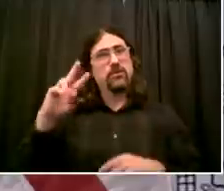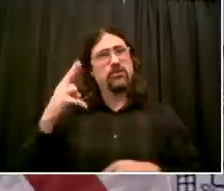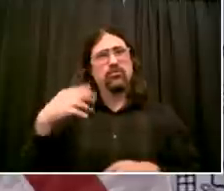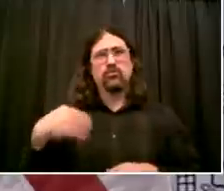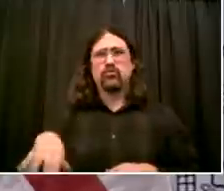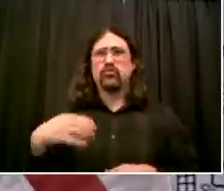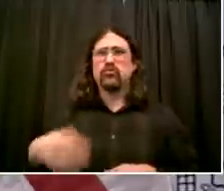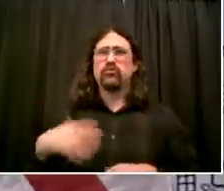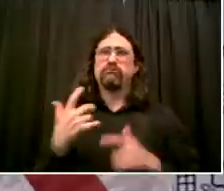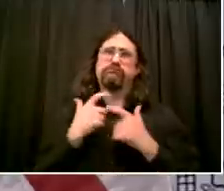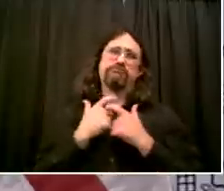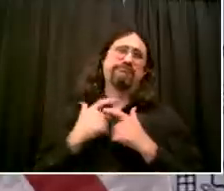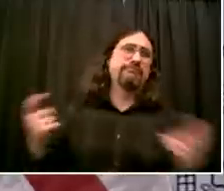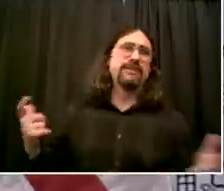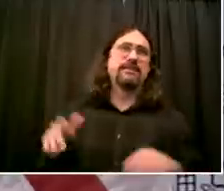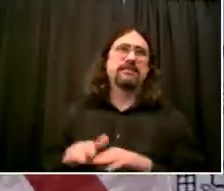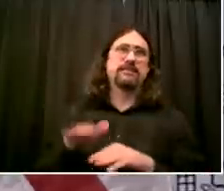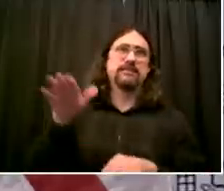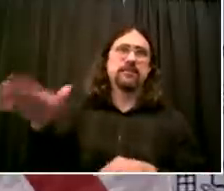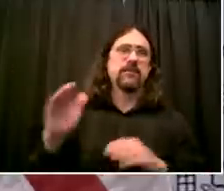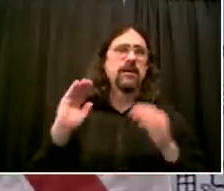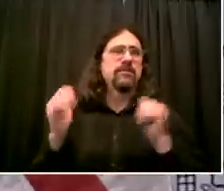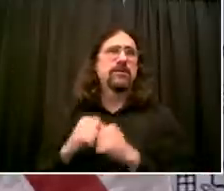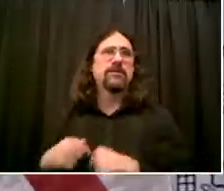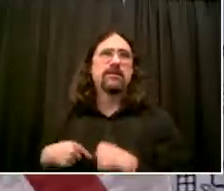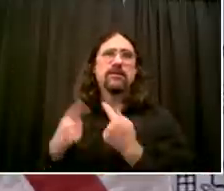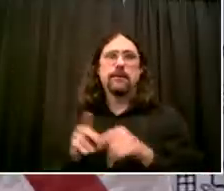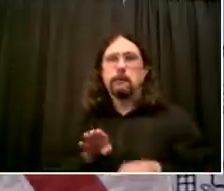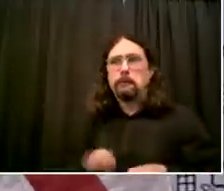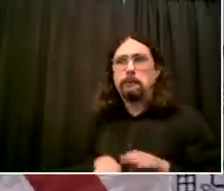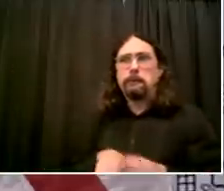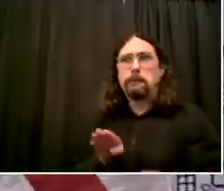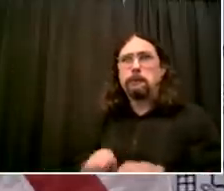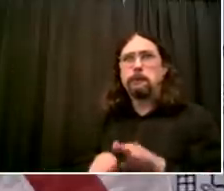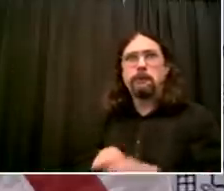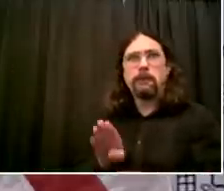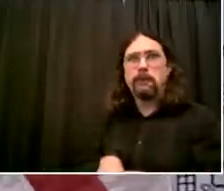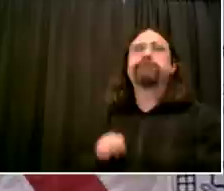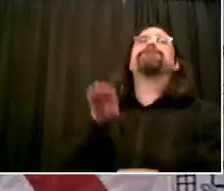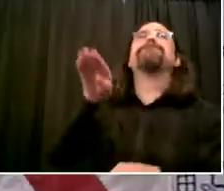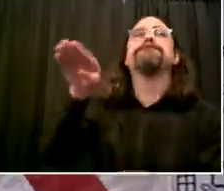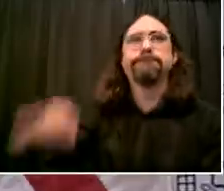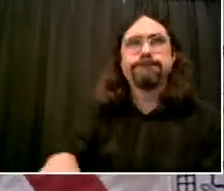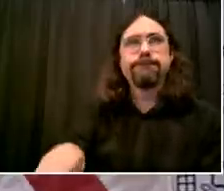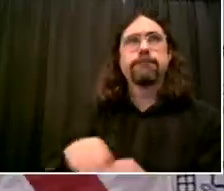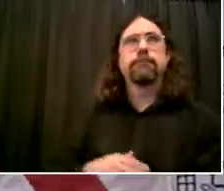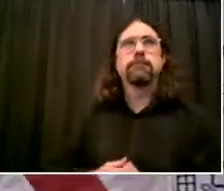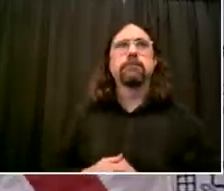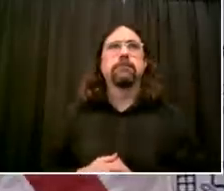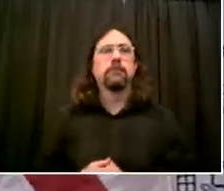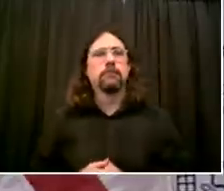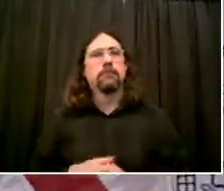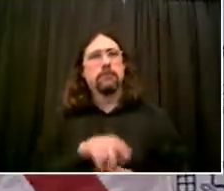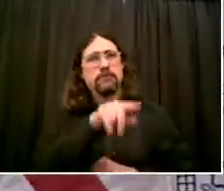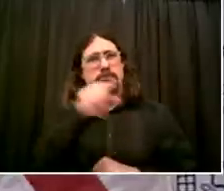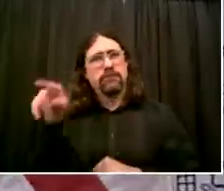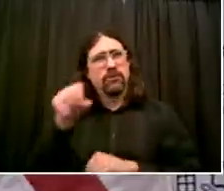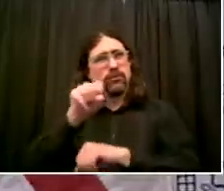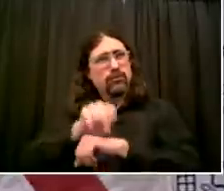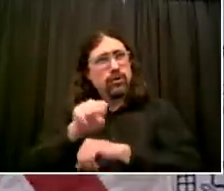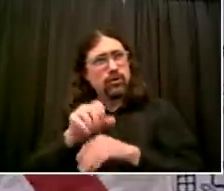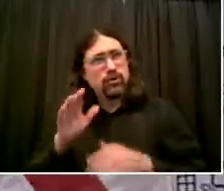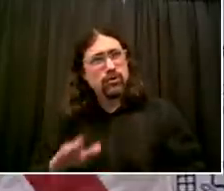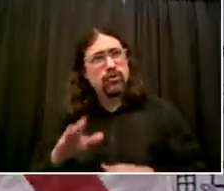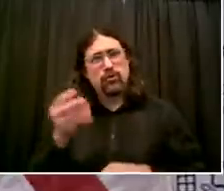working people, if they see something that doesn't feel right, calling it in, we'll address it. We're going to have lots of inspectors out there to make sure things are done right.